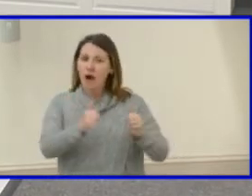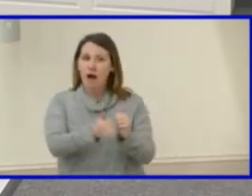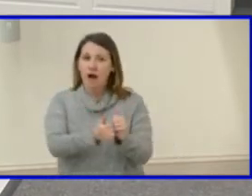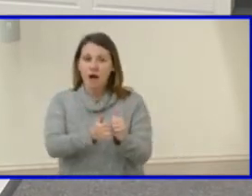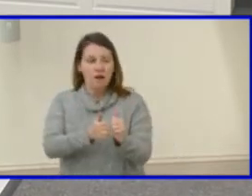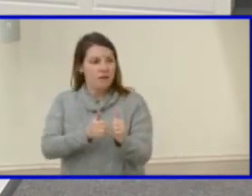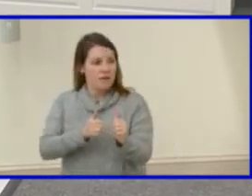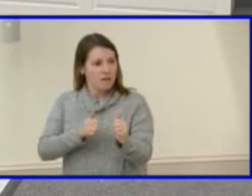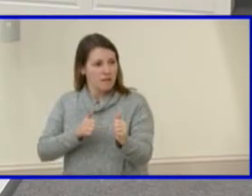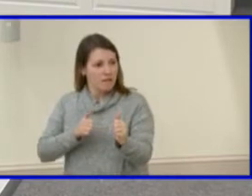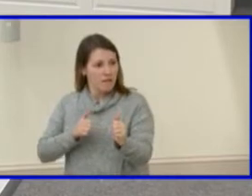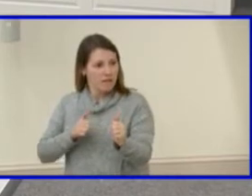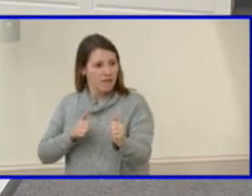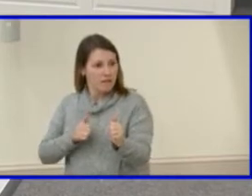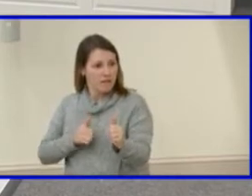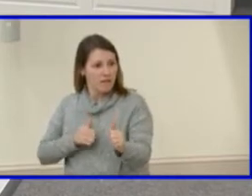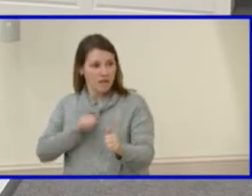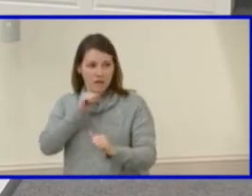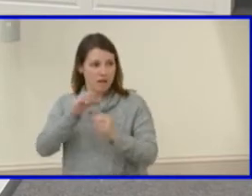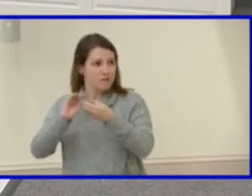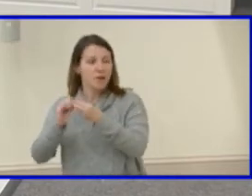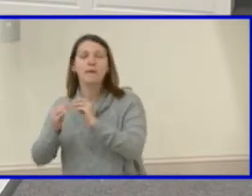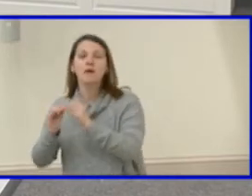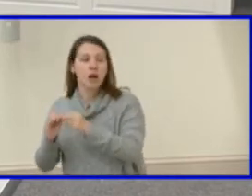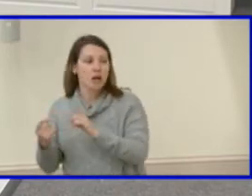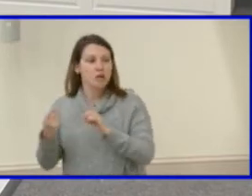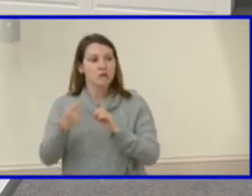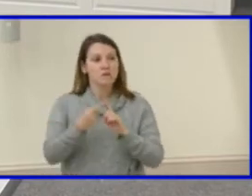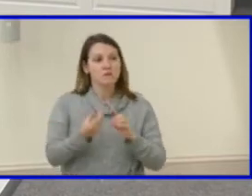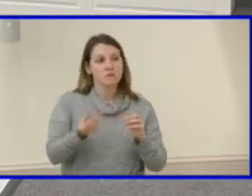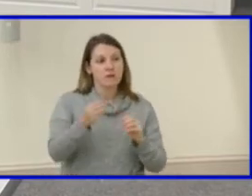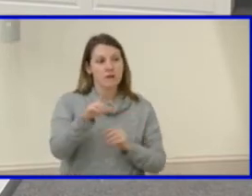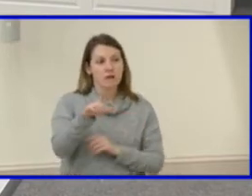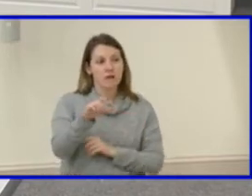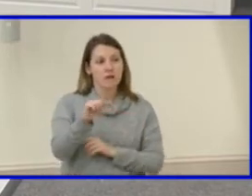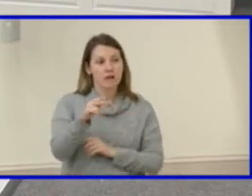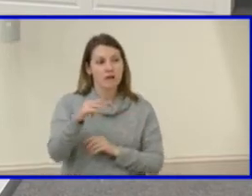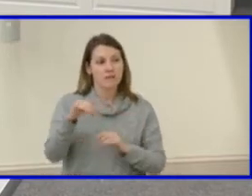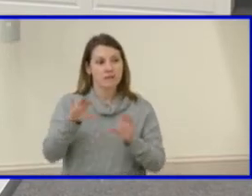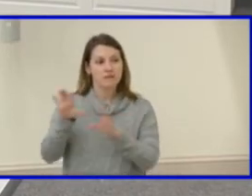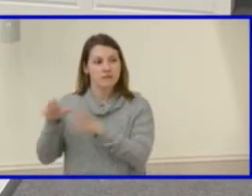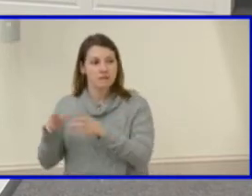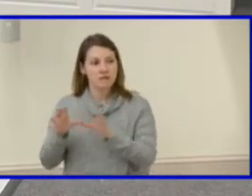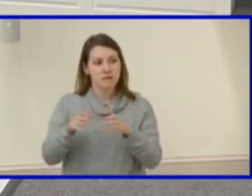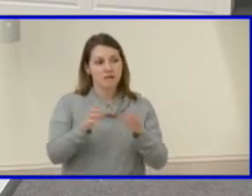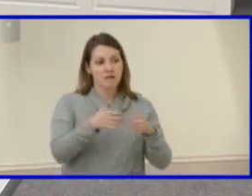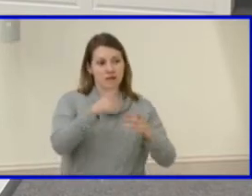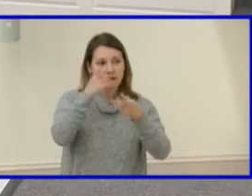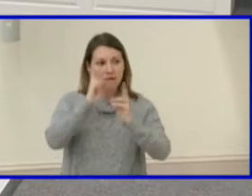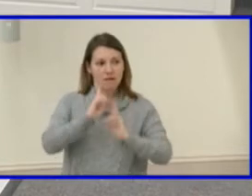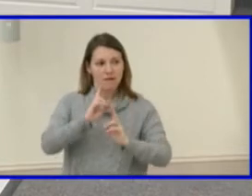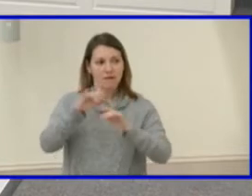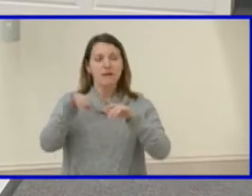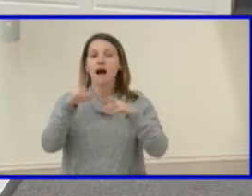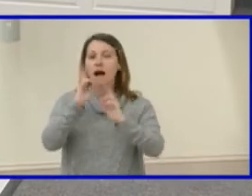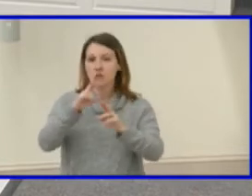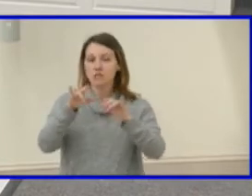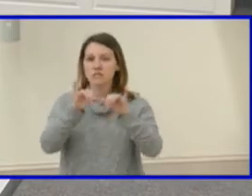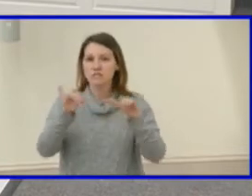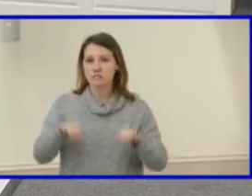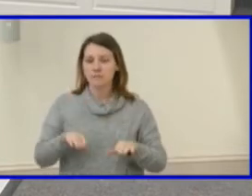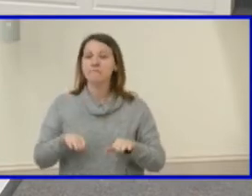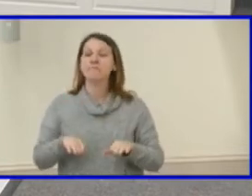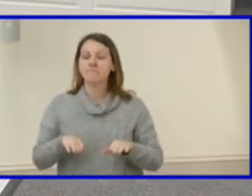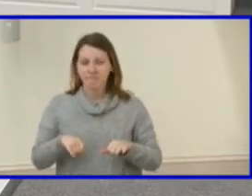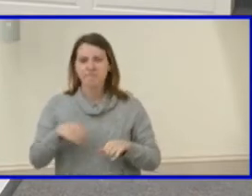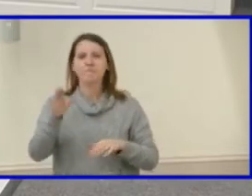system to more of a Latin honor system. And, and I'm going to take that question if you don't mind, Mrs. Shay, uh, the changes that were made to